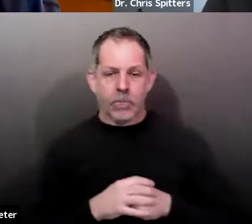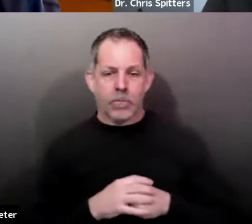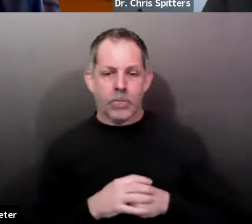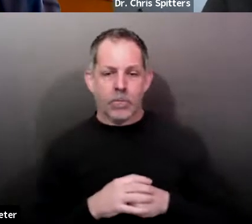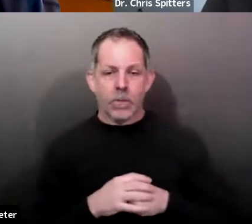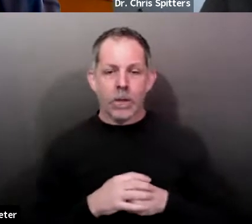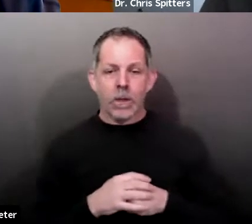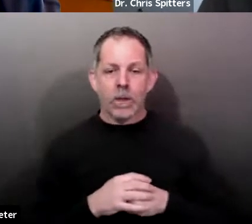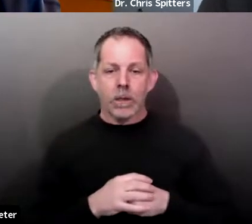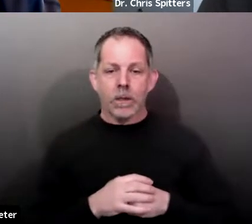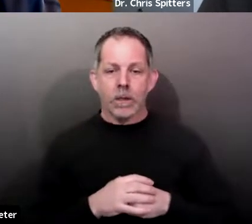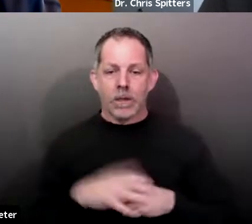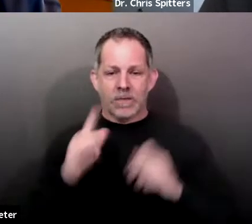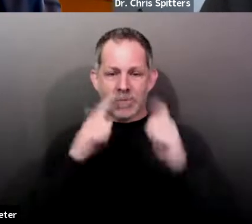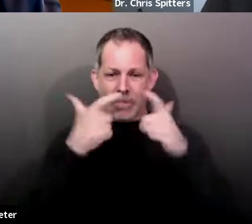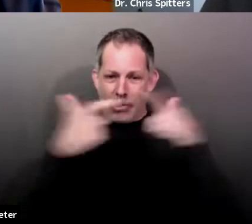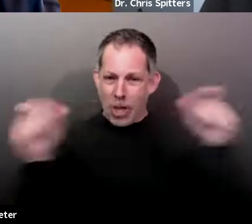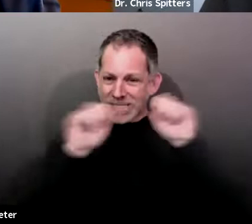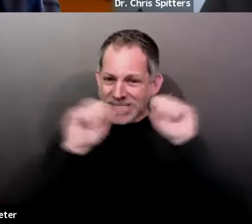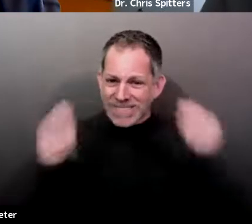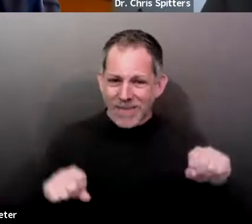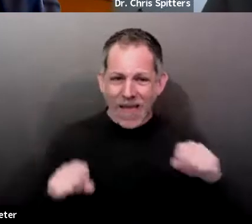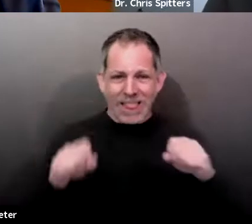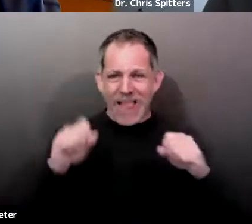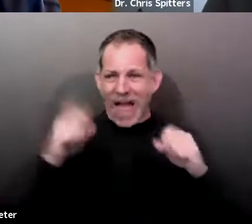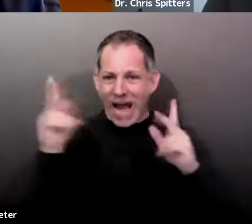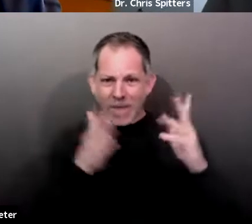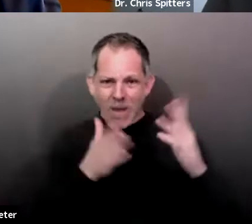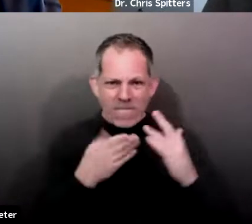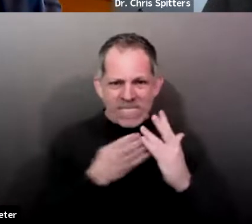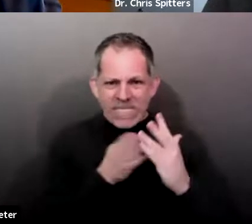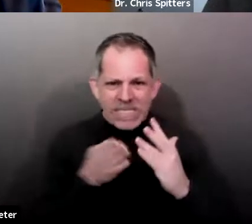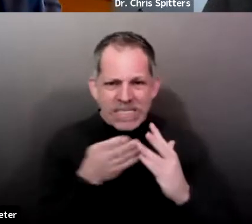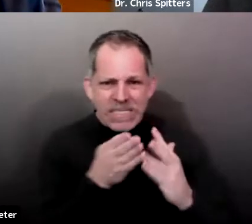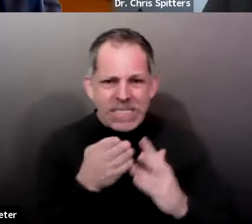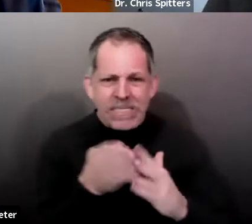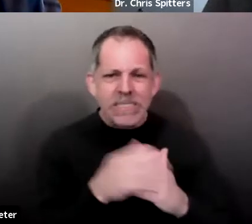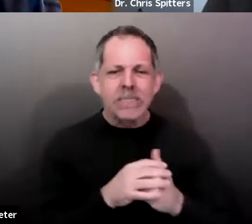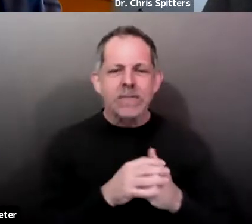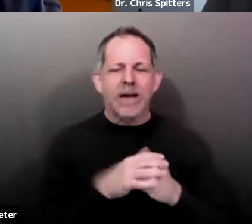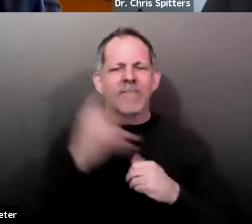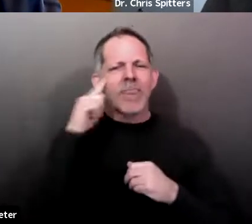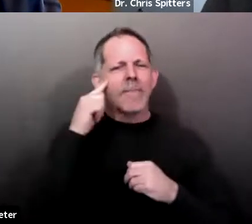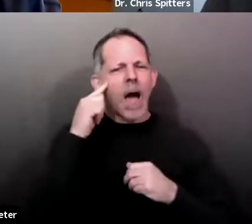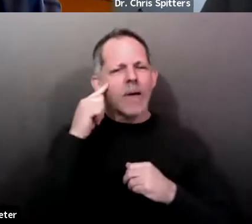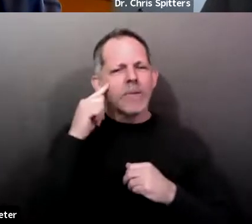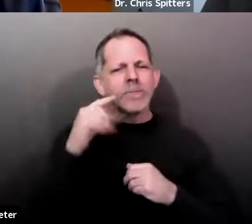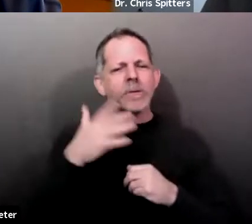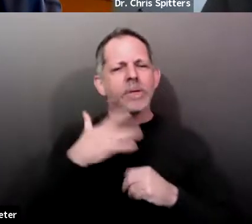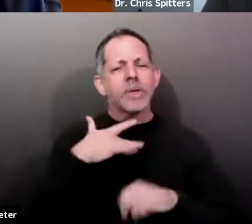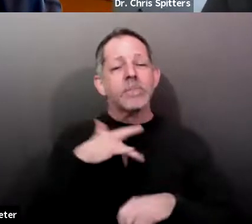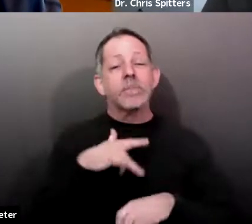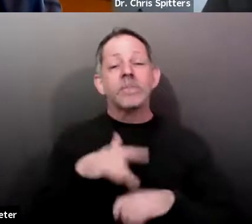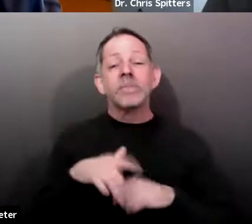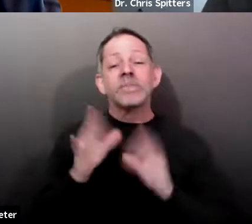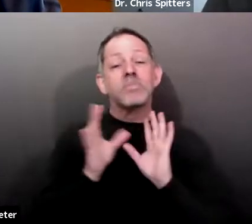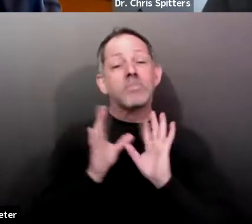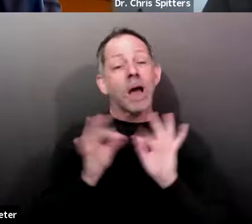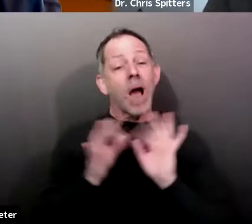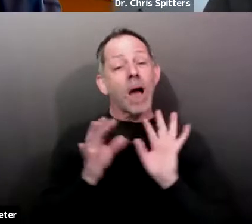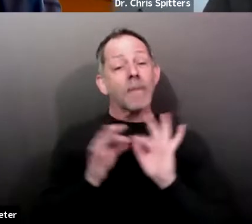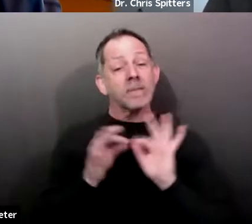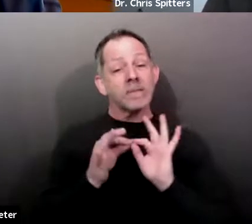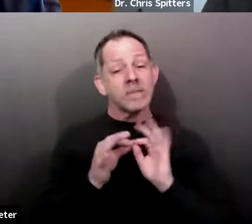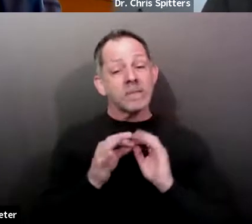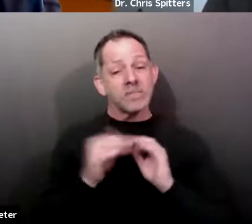going through and hearkening back to my earlier, uh, uh, uh, comment while we want to be fair and just